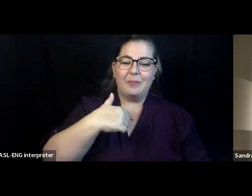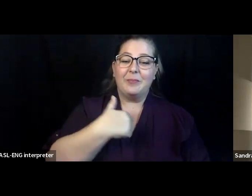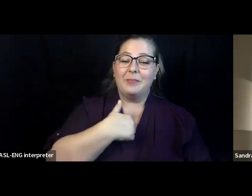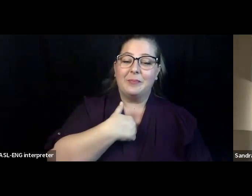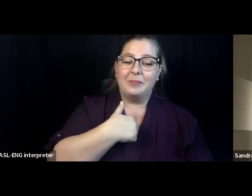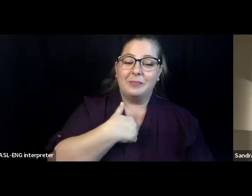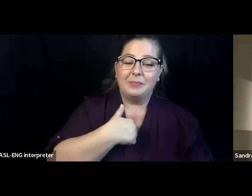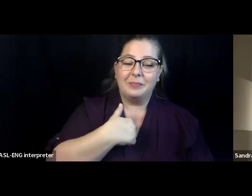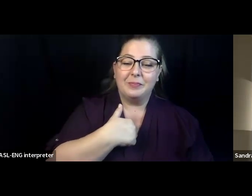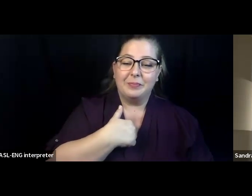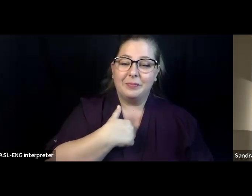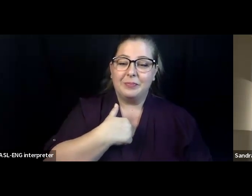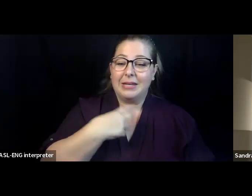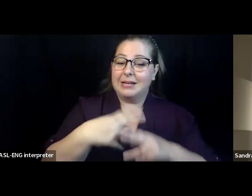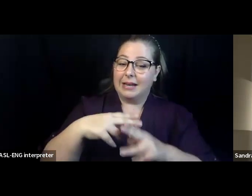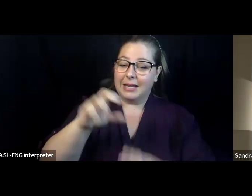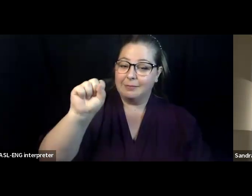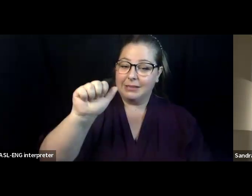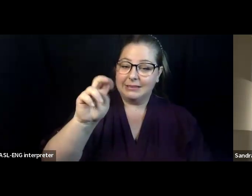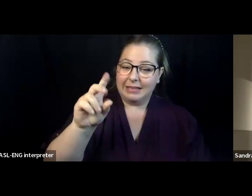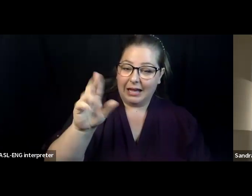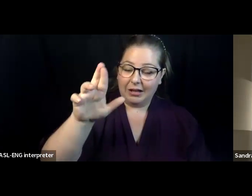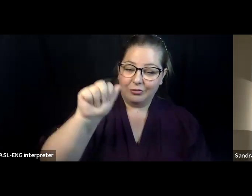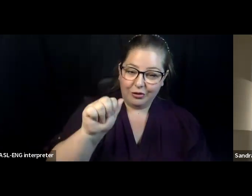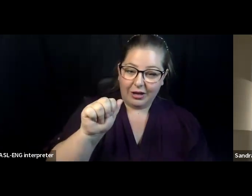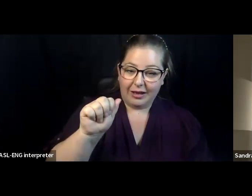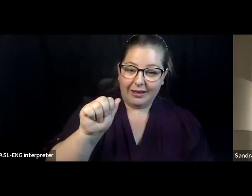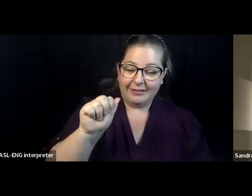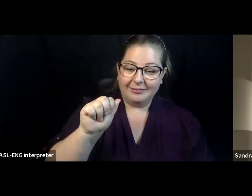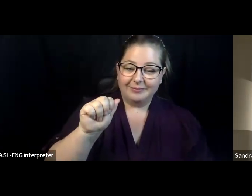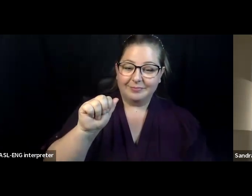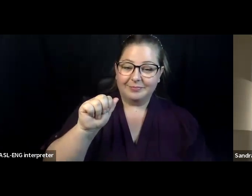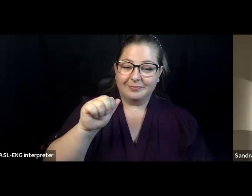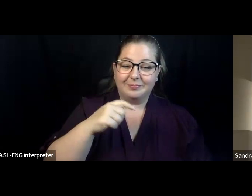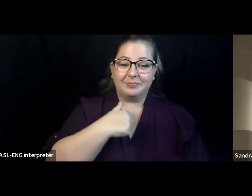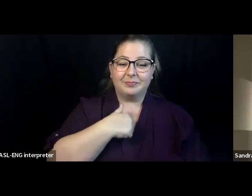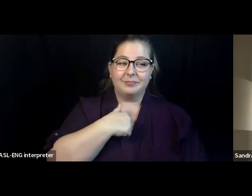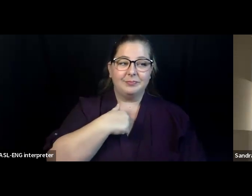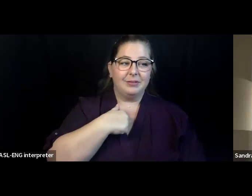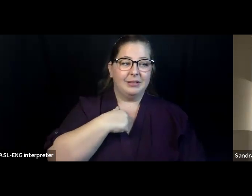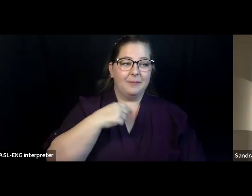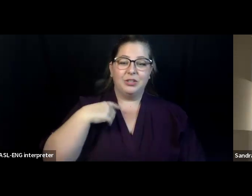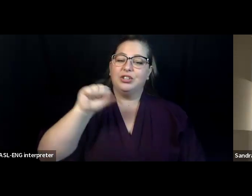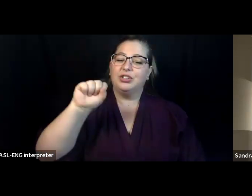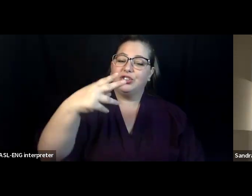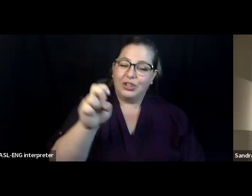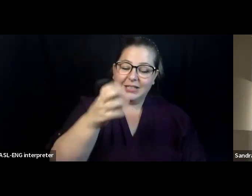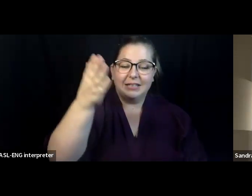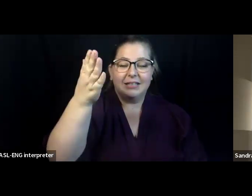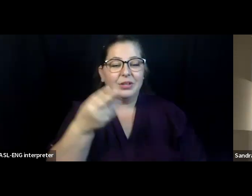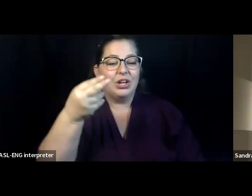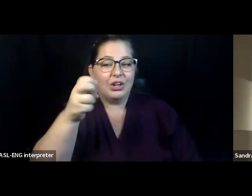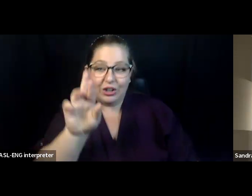pronouns are she, her, ella. And I am the CRM and impact manager for the DCC.